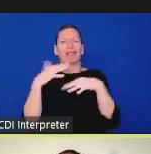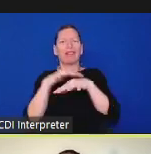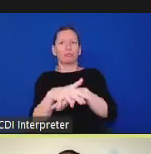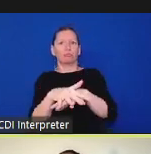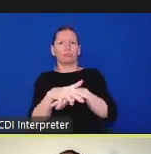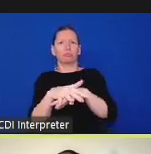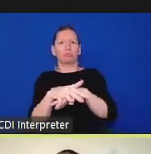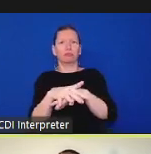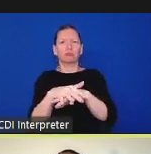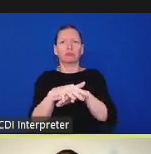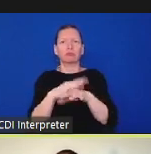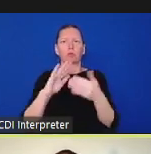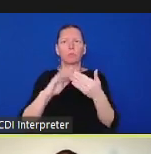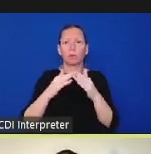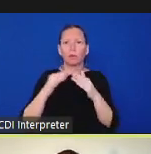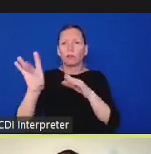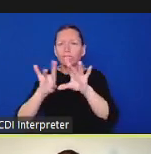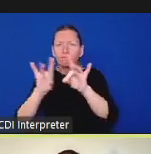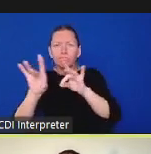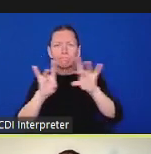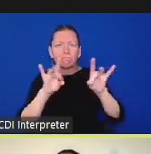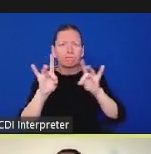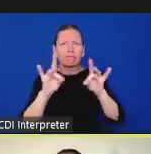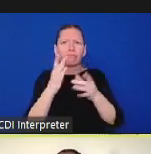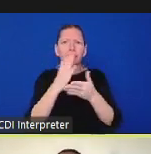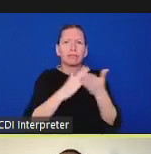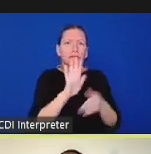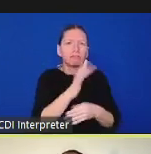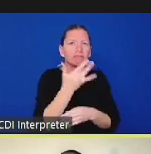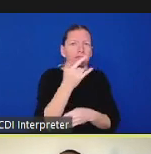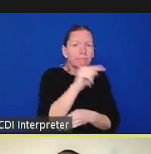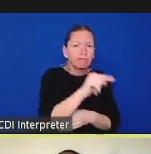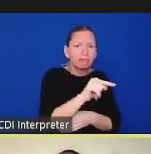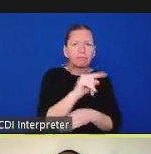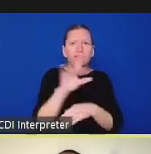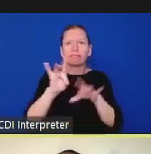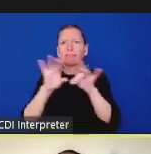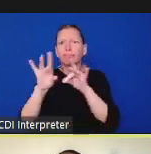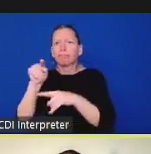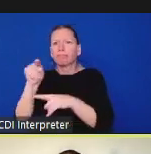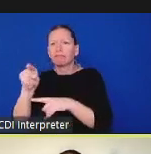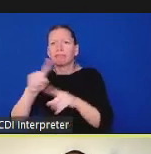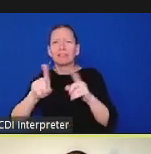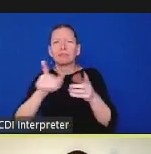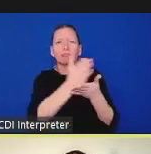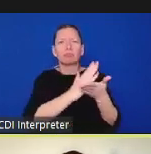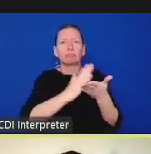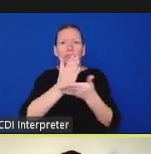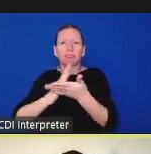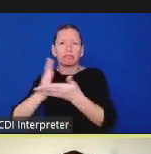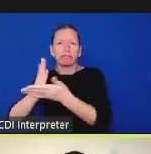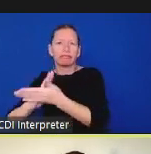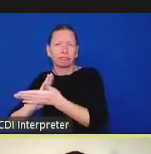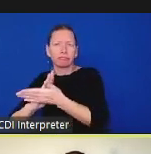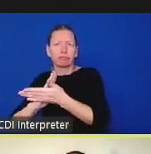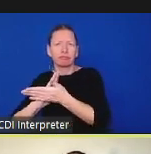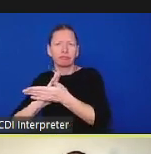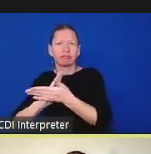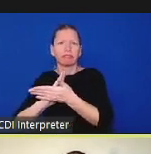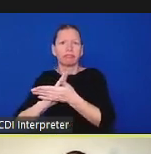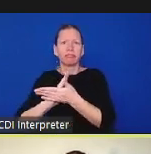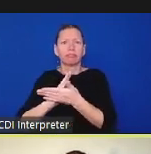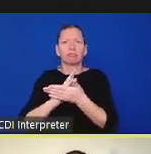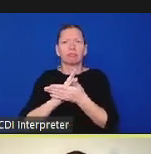agency or multiple oversight entities so so a board or commission falls under what we call the review focus model